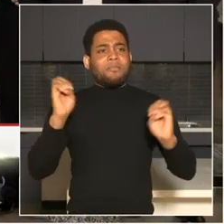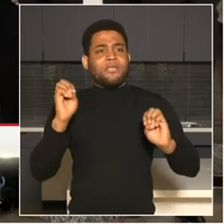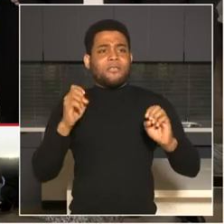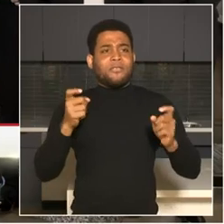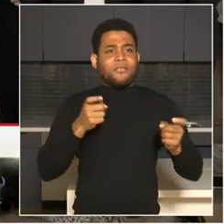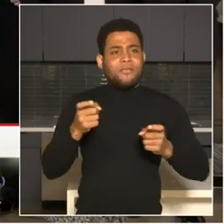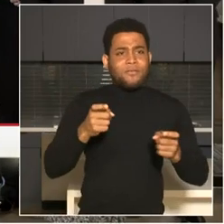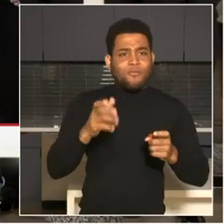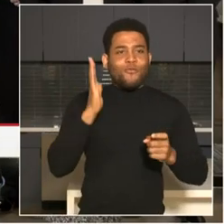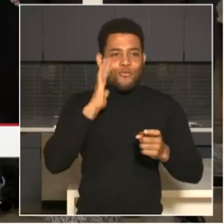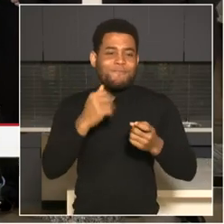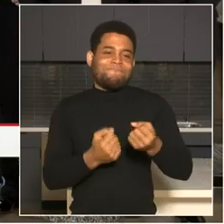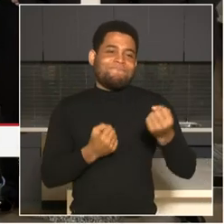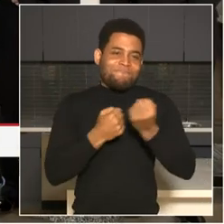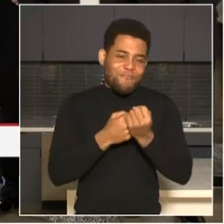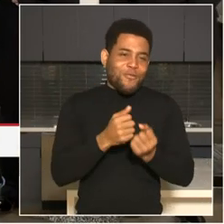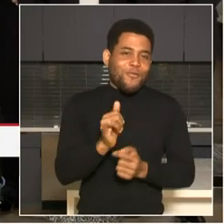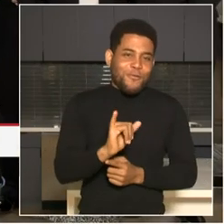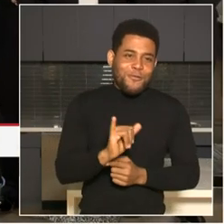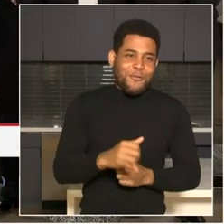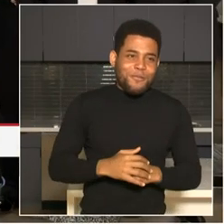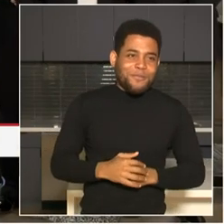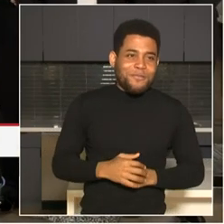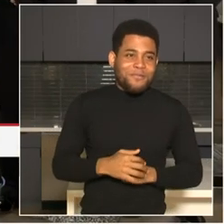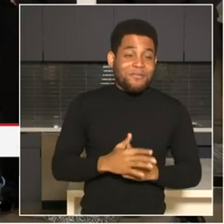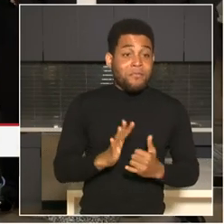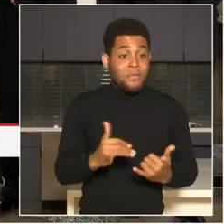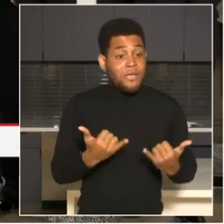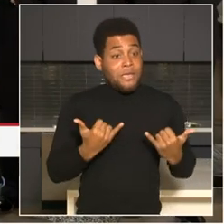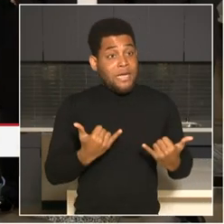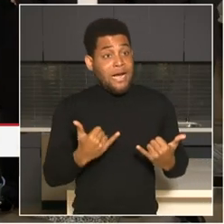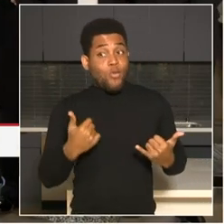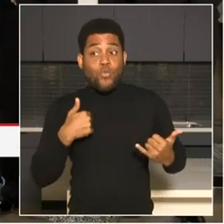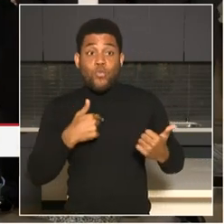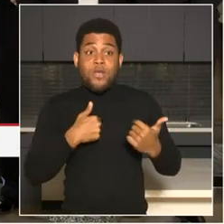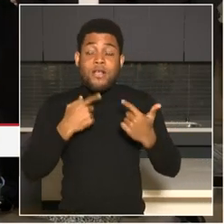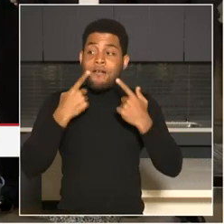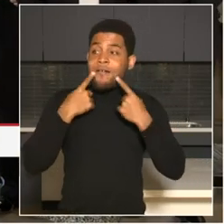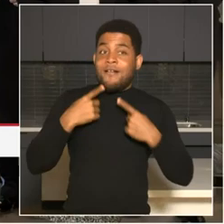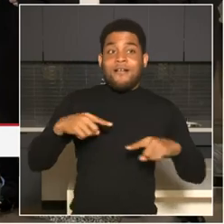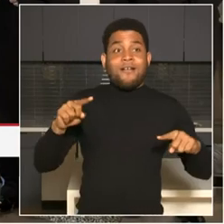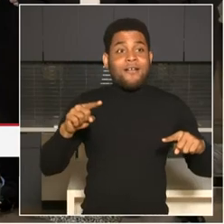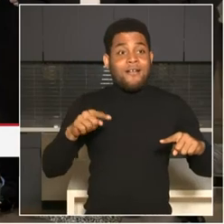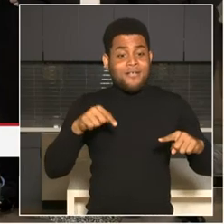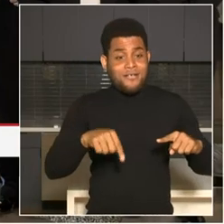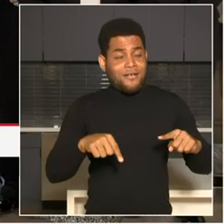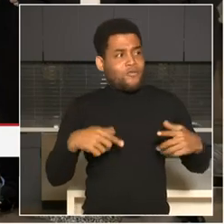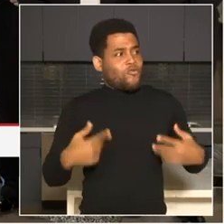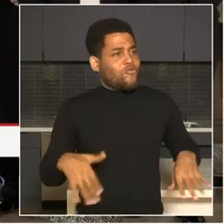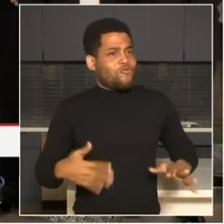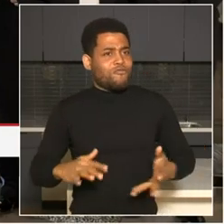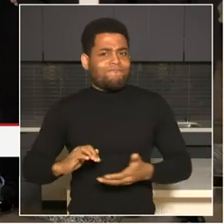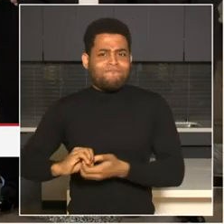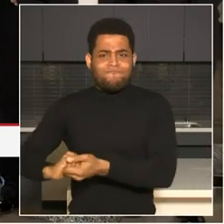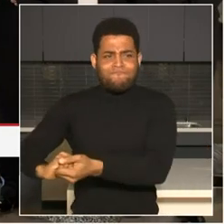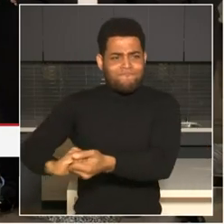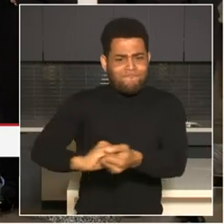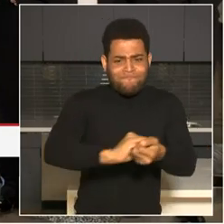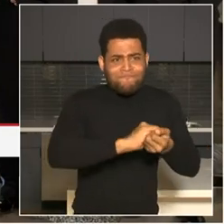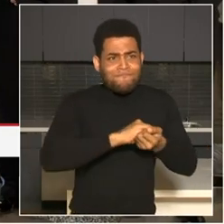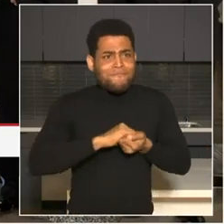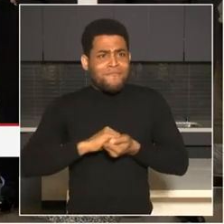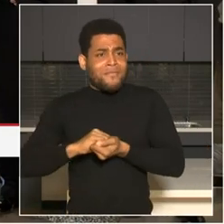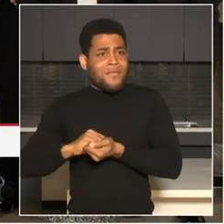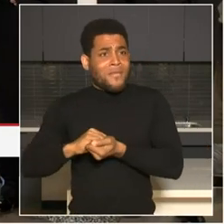in this effort. Today we are announcing the partnership with many regional agencies and their participation in the upcoming